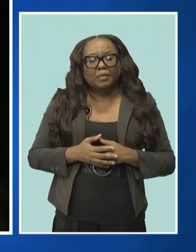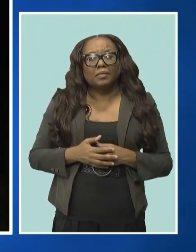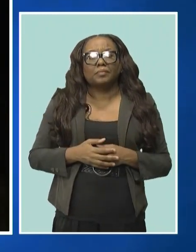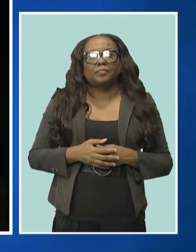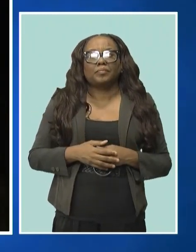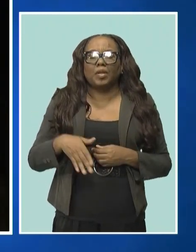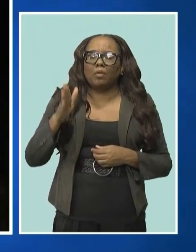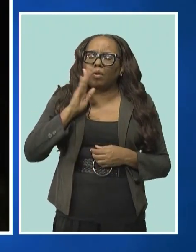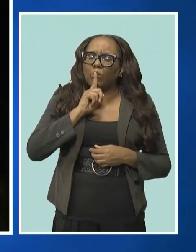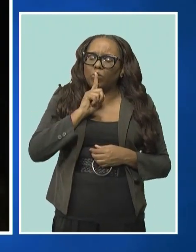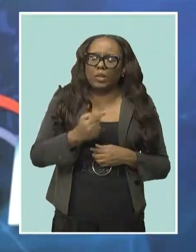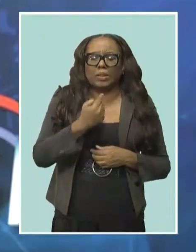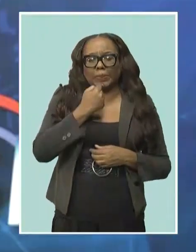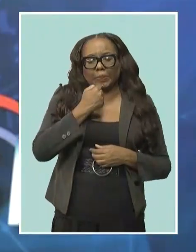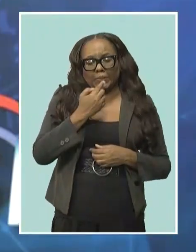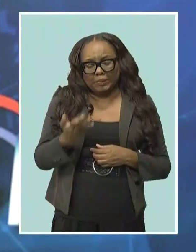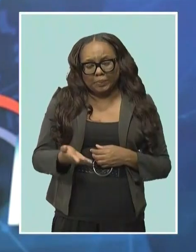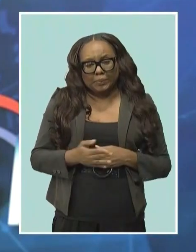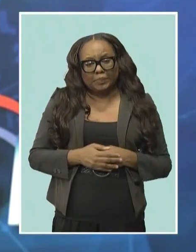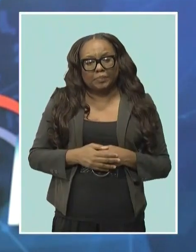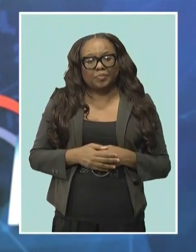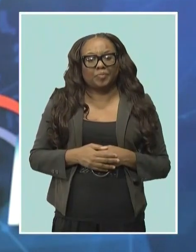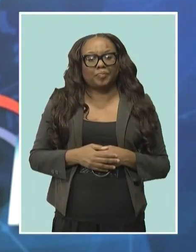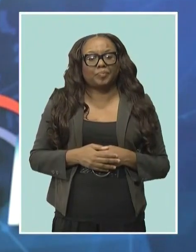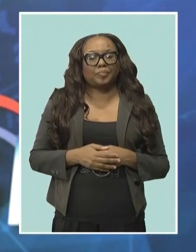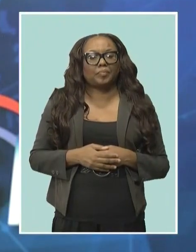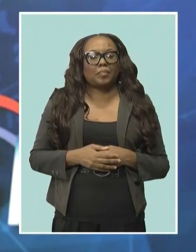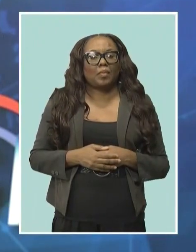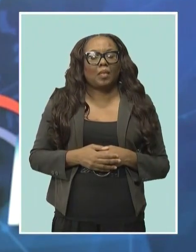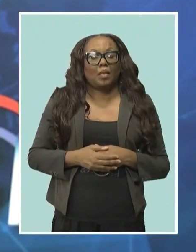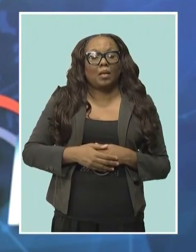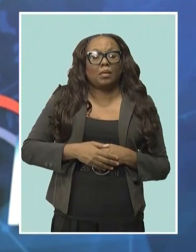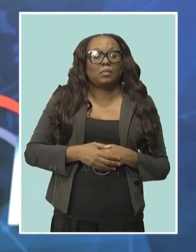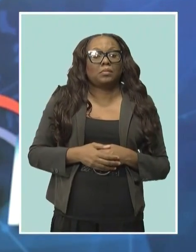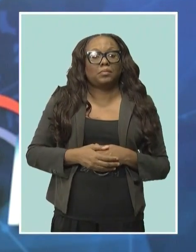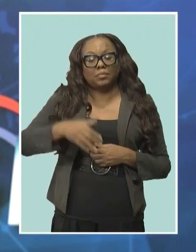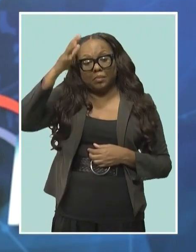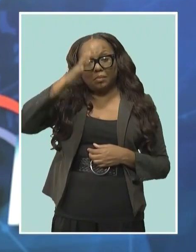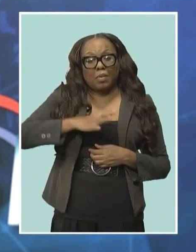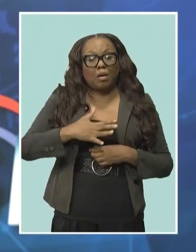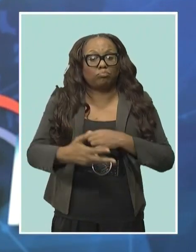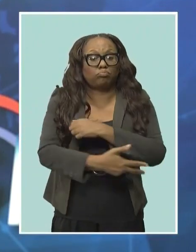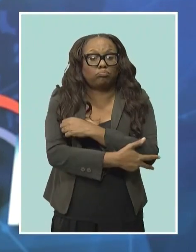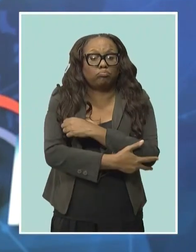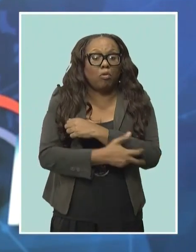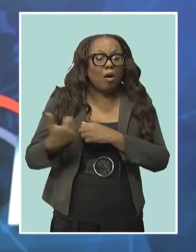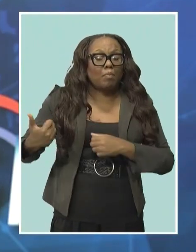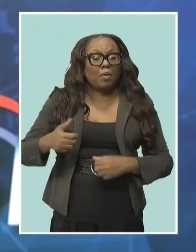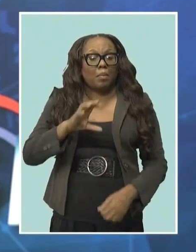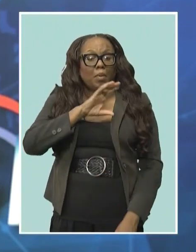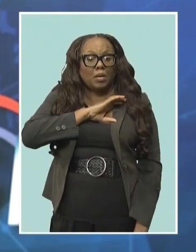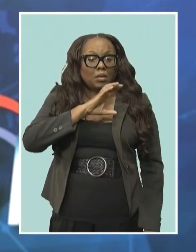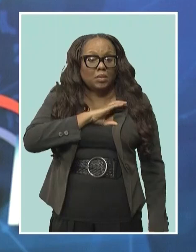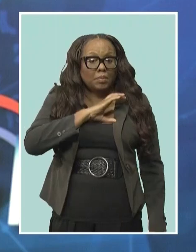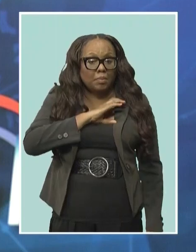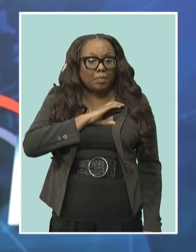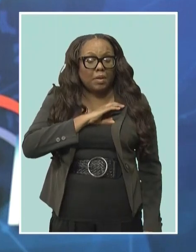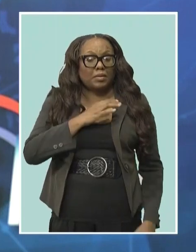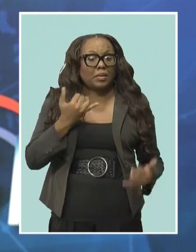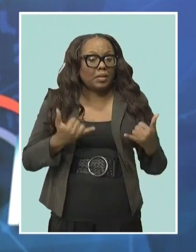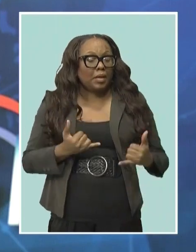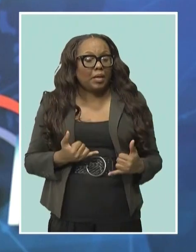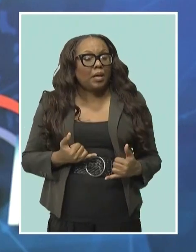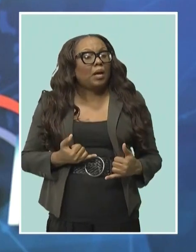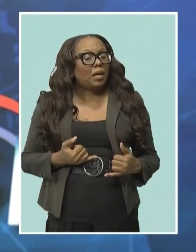sorely bemissed. A brazen bandit robbed a police officer of money and other valuables at gunpoint.